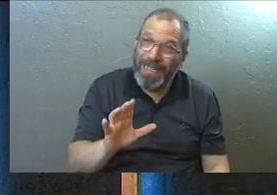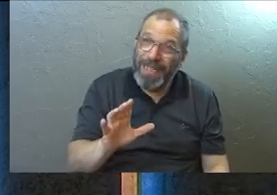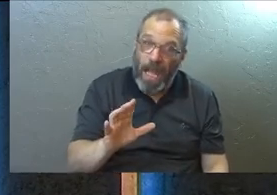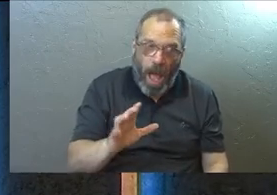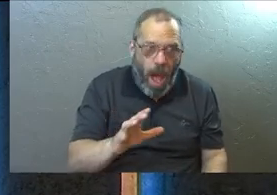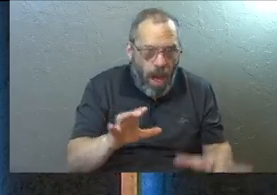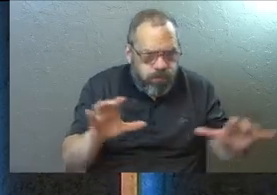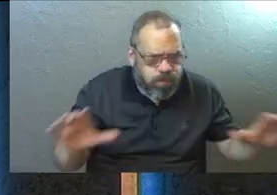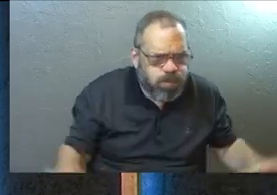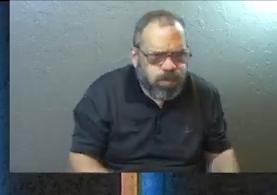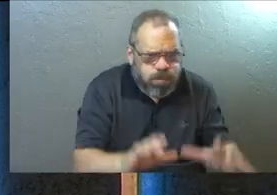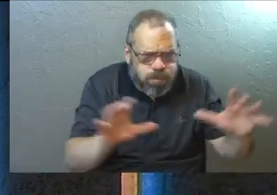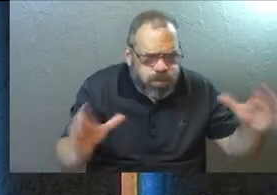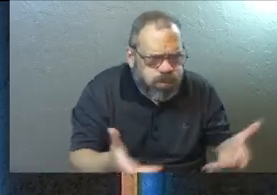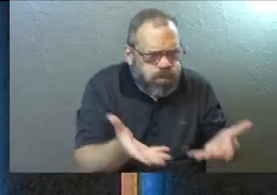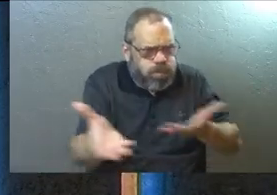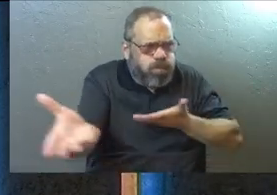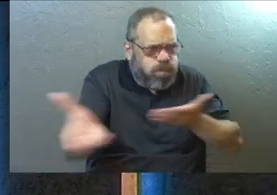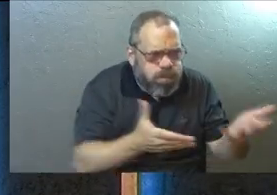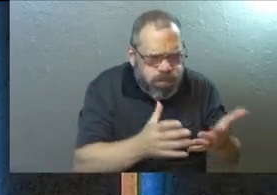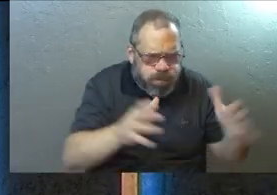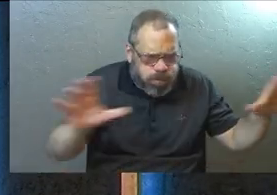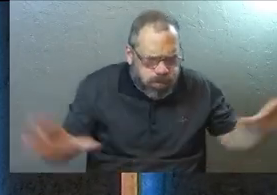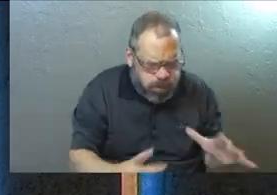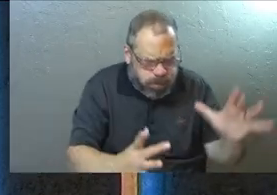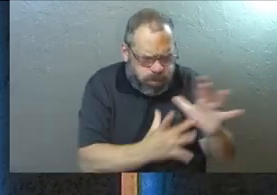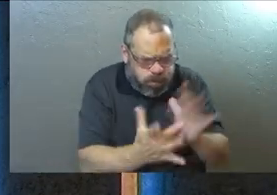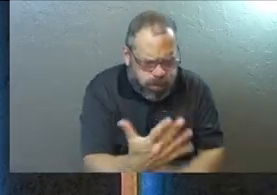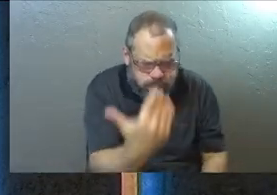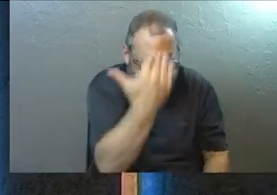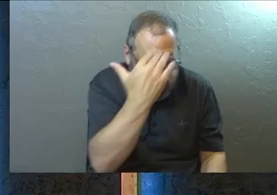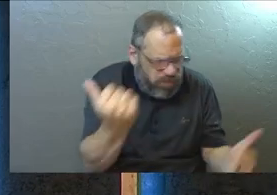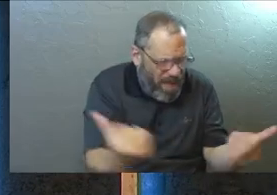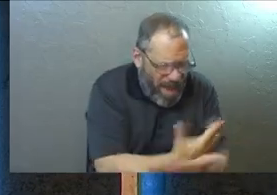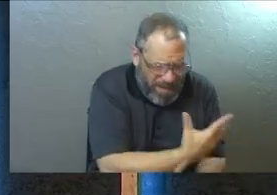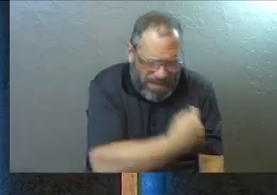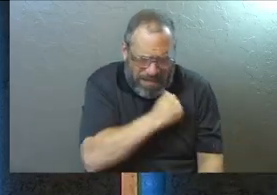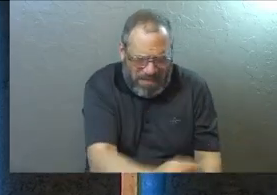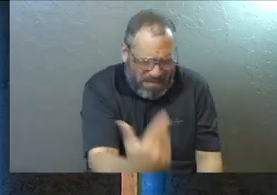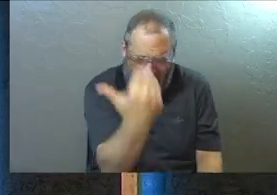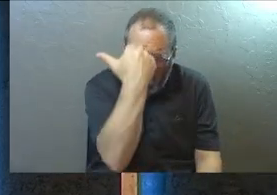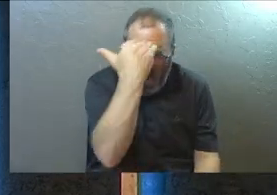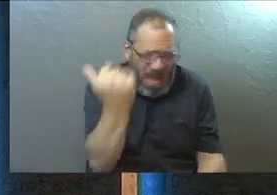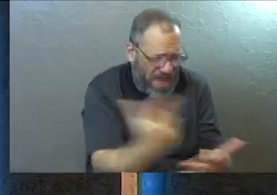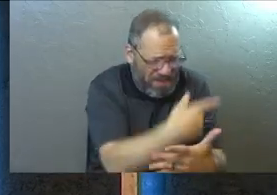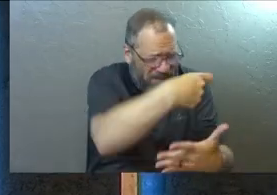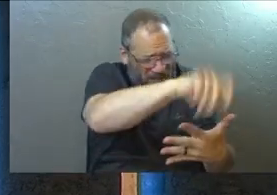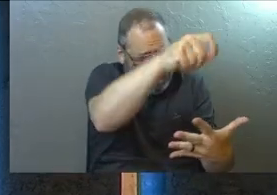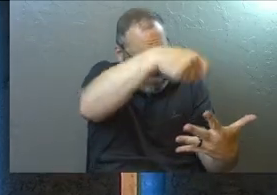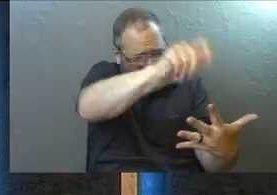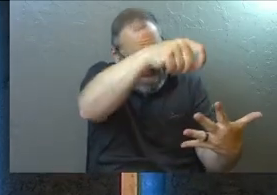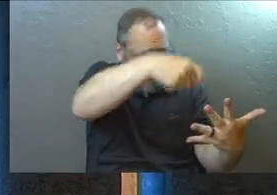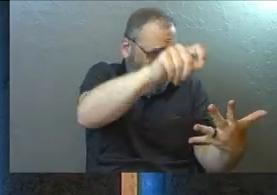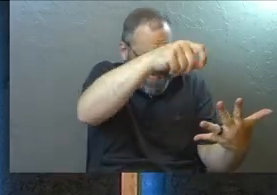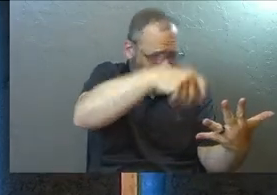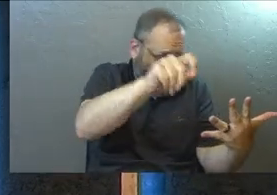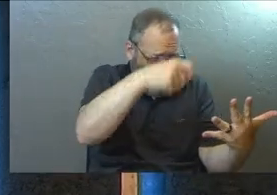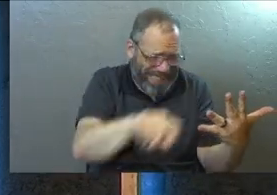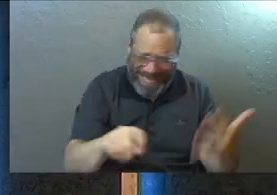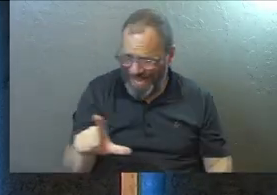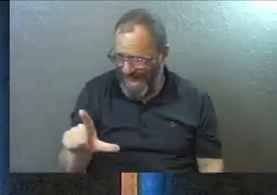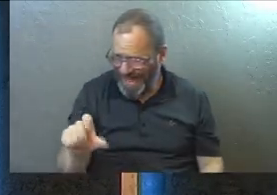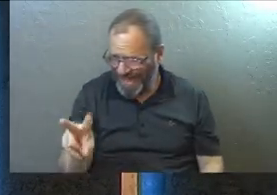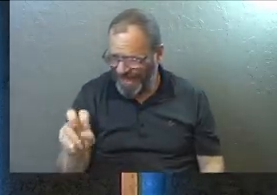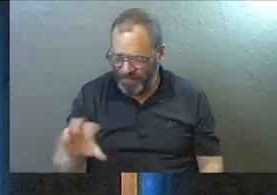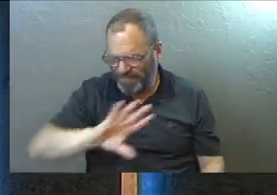obedient, such a servant, such Bible knowledge, and you've got all the theology down. You can't do all of those things and just skip